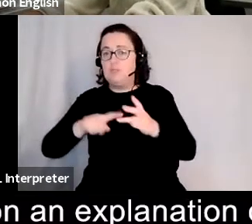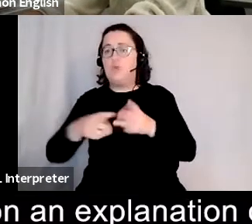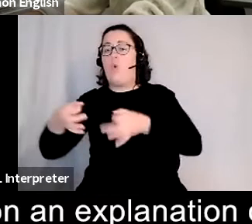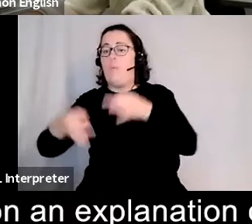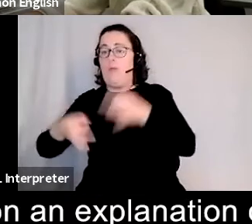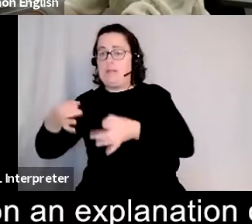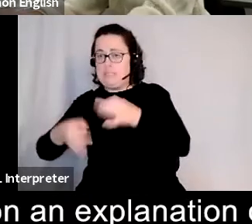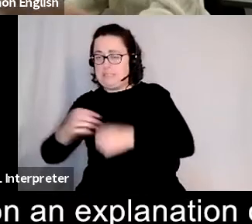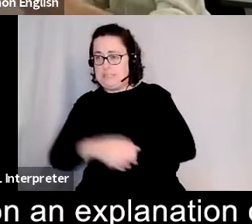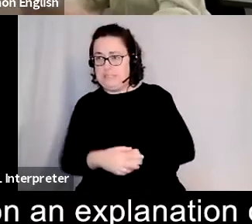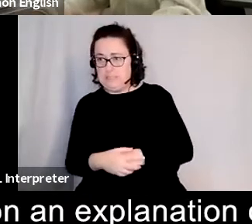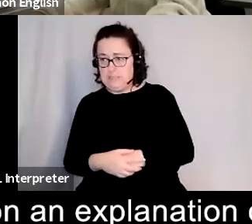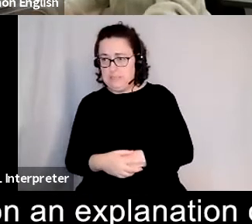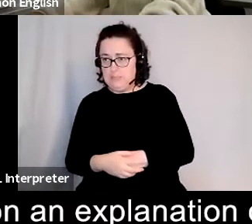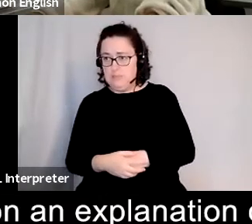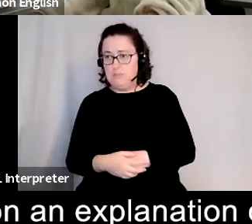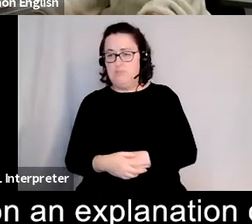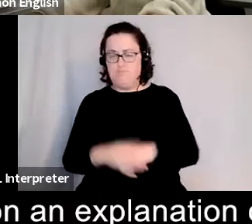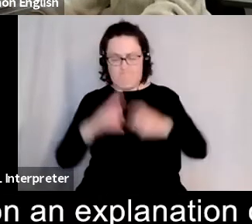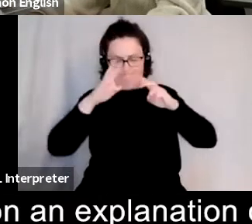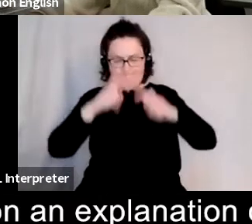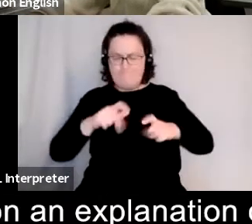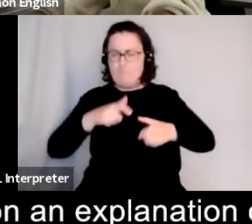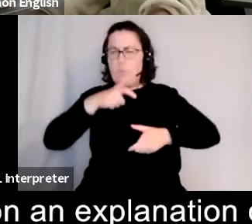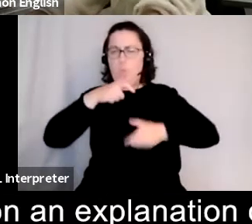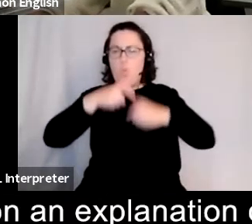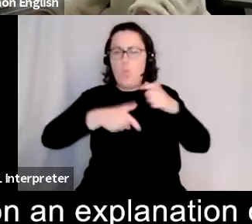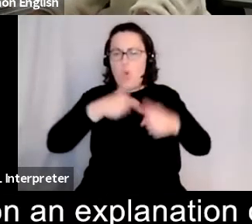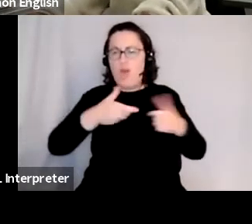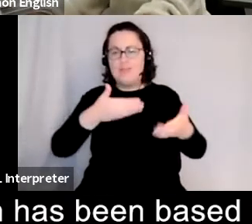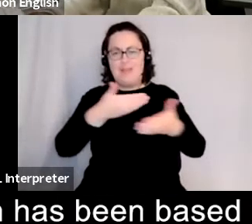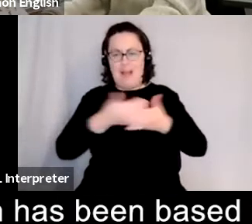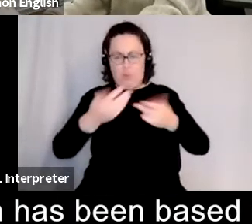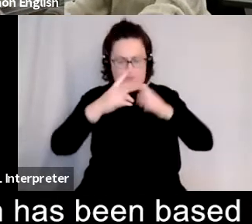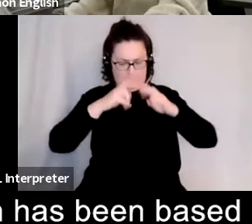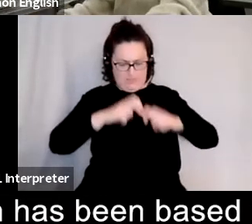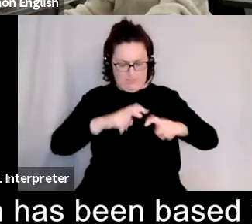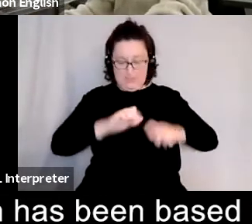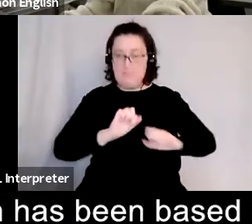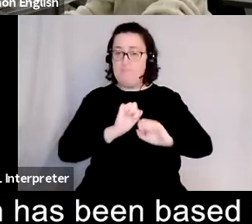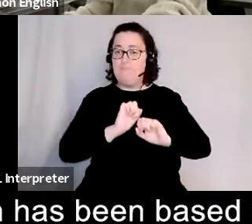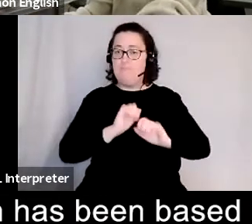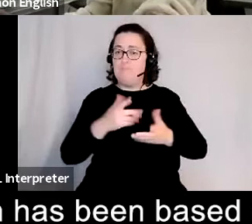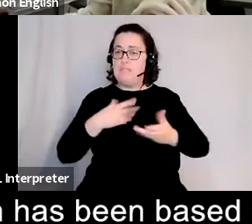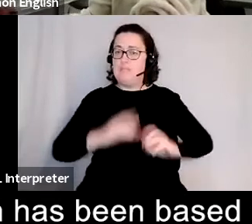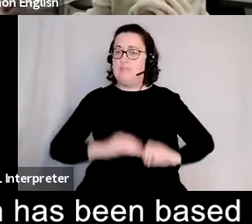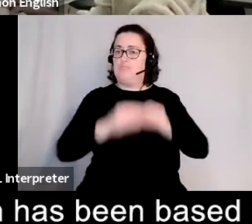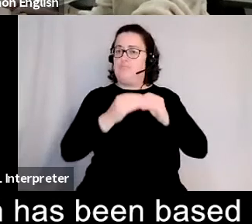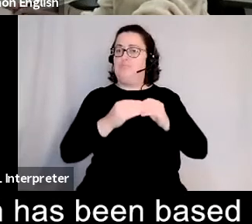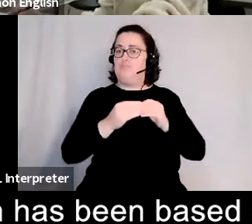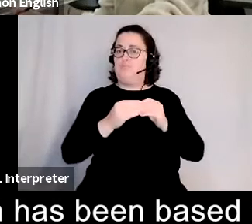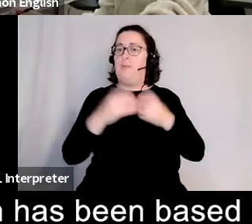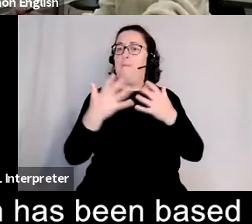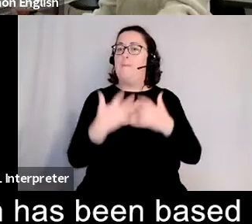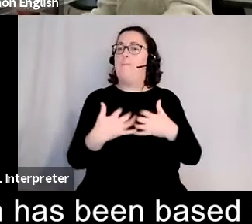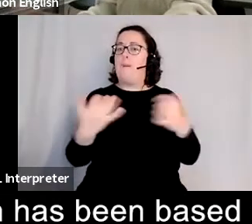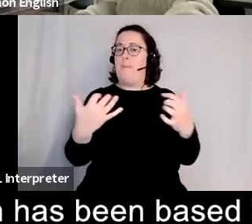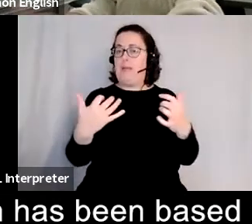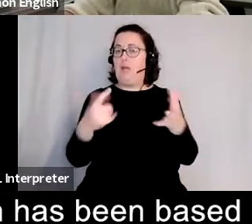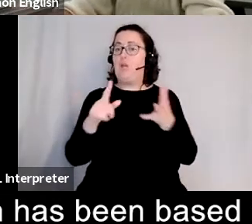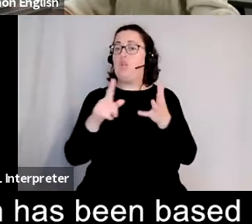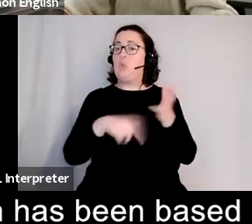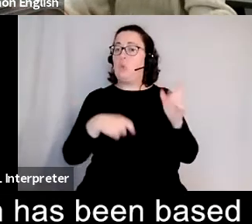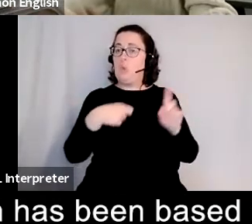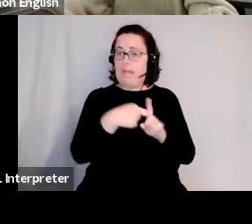exploration of words and language in recent years much of his production has been based in the public realm both in the uk